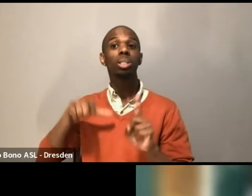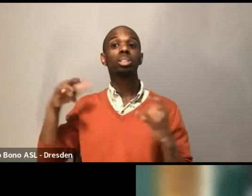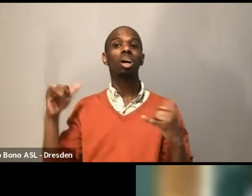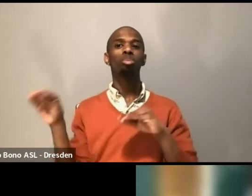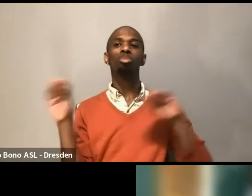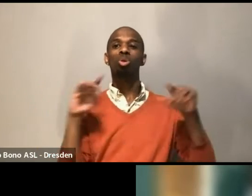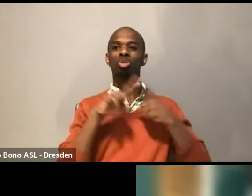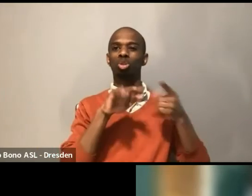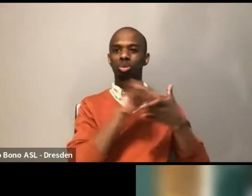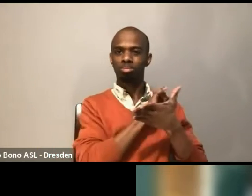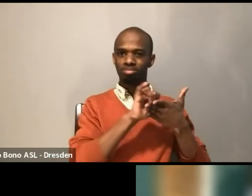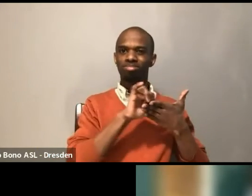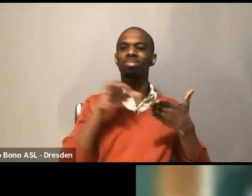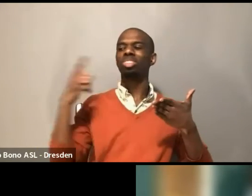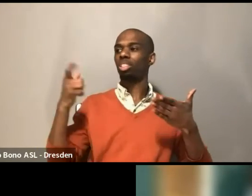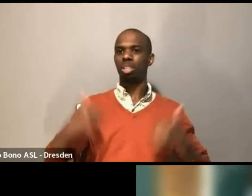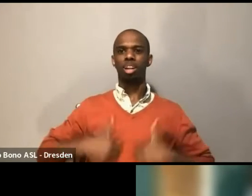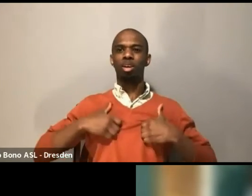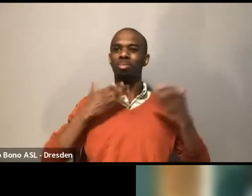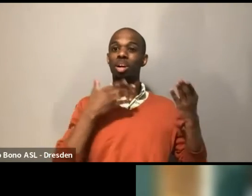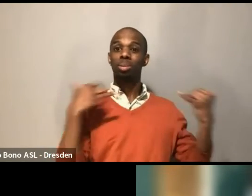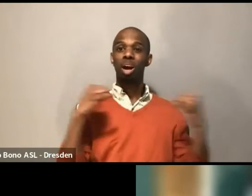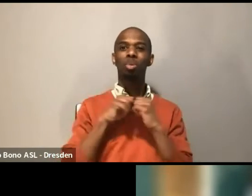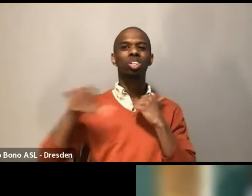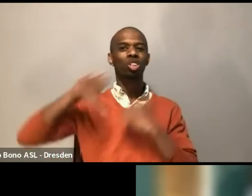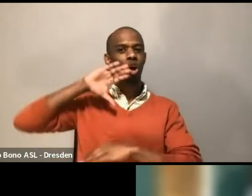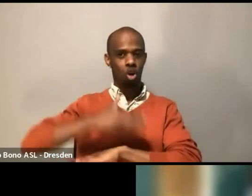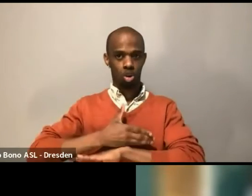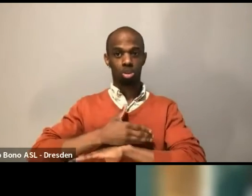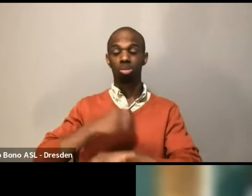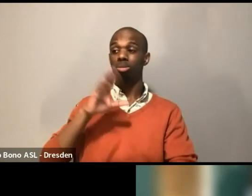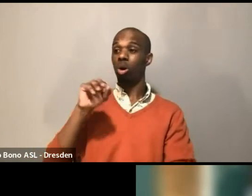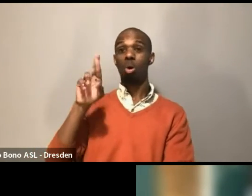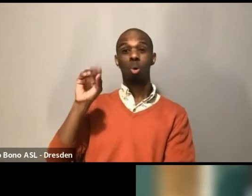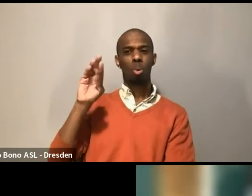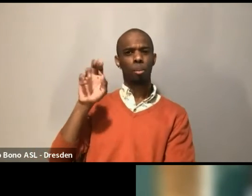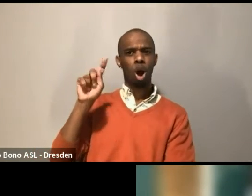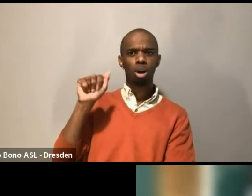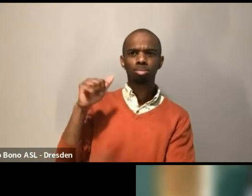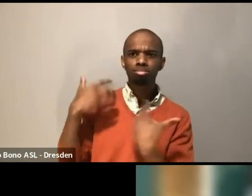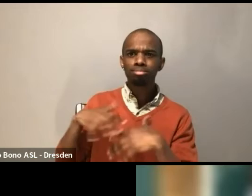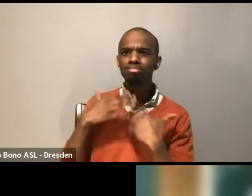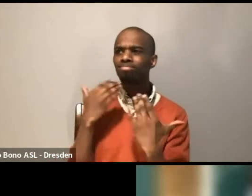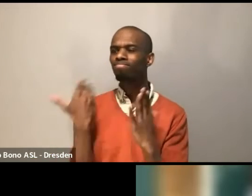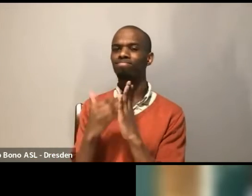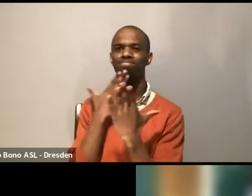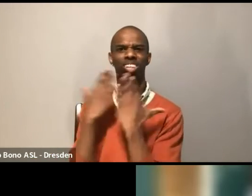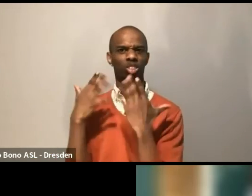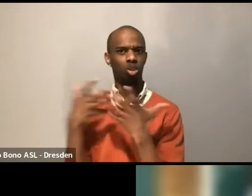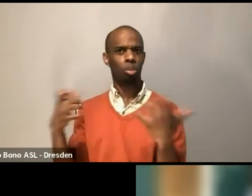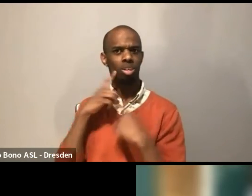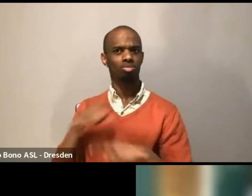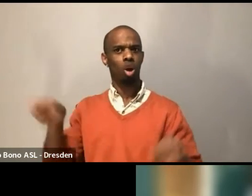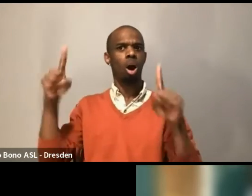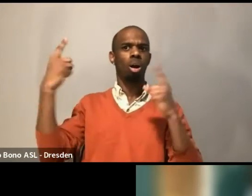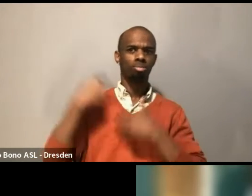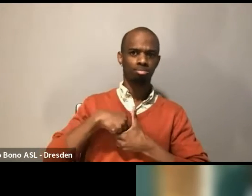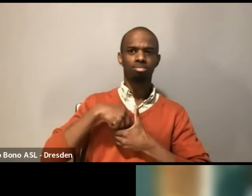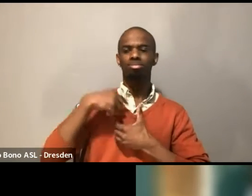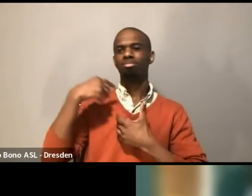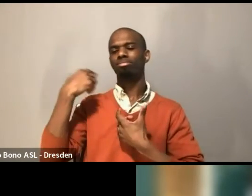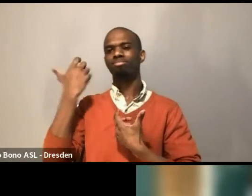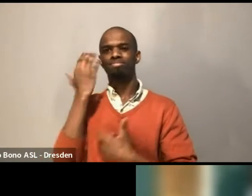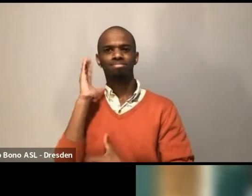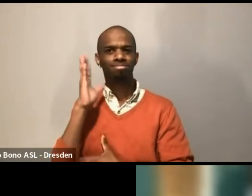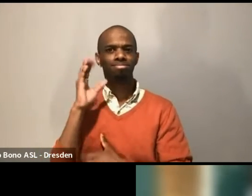welcome. Thank you so much for this conversation. And yes, just so you all know the way that this conversation will work, we are streaming